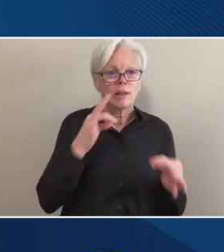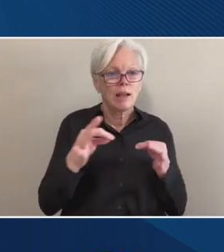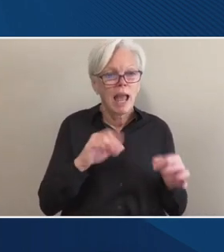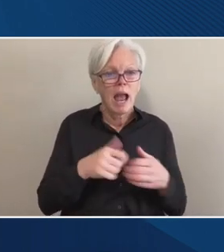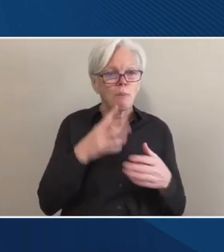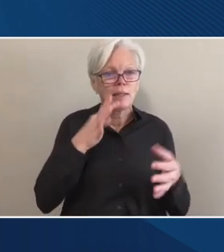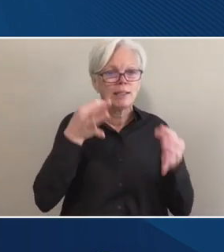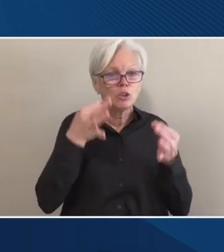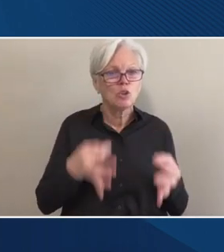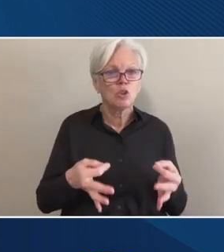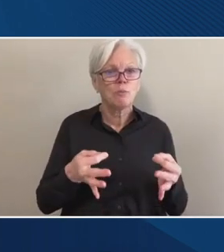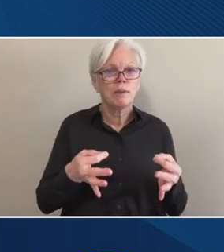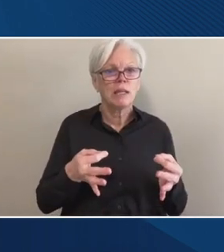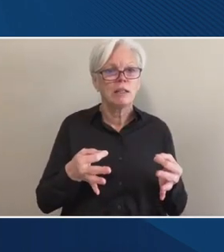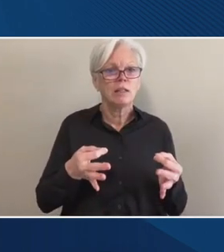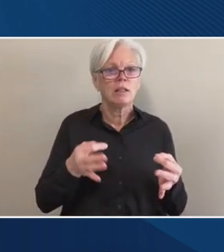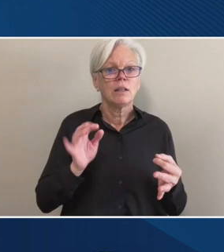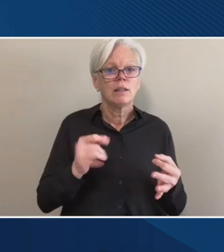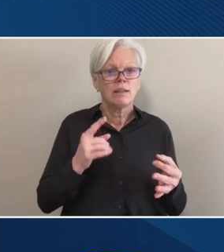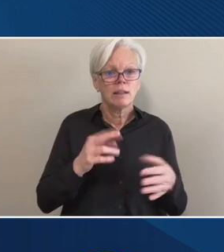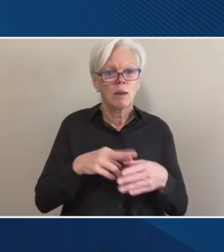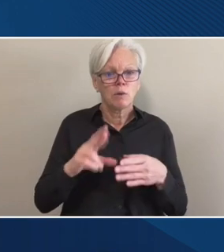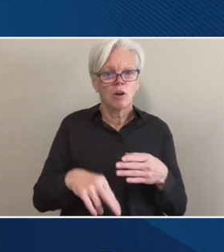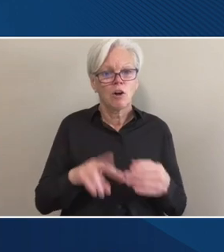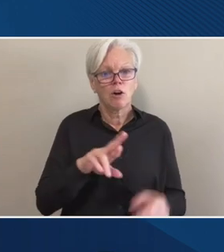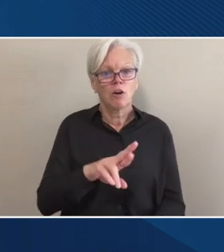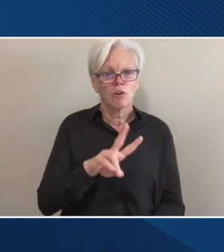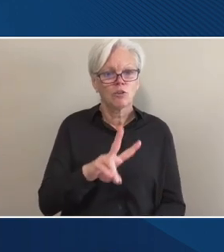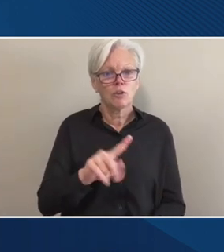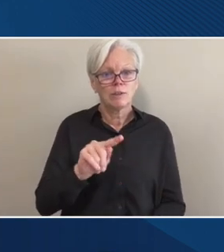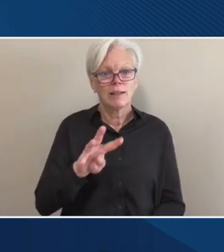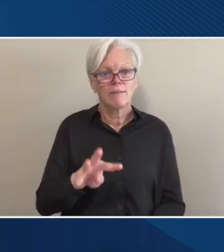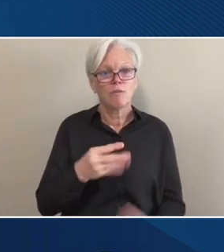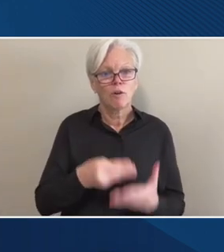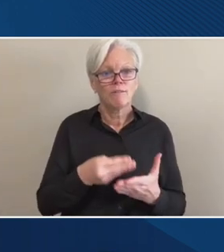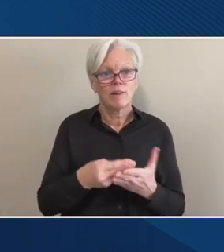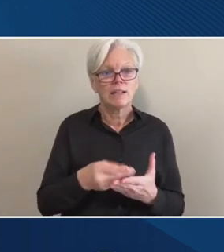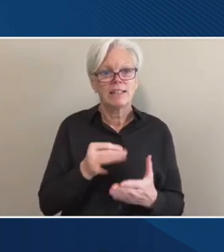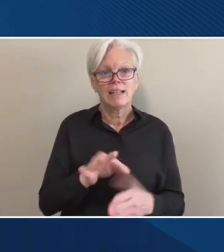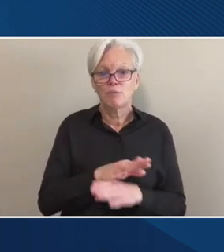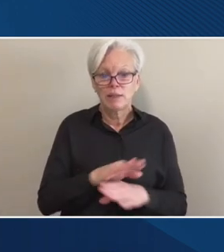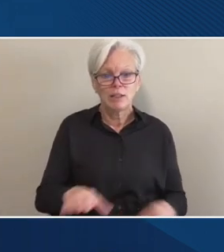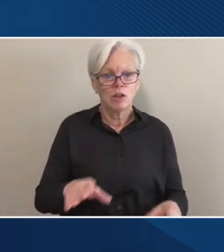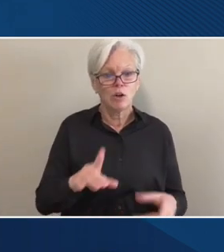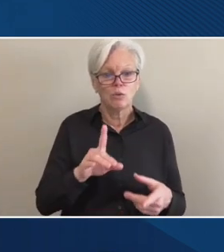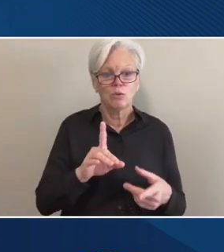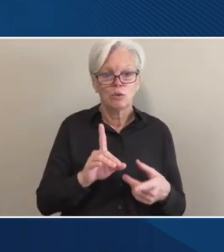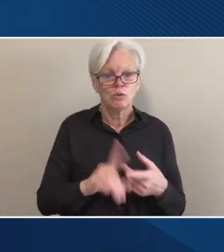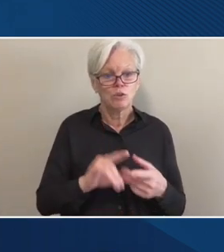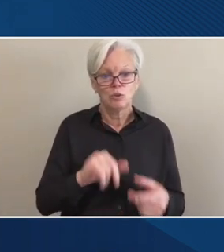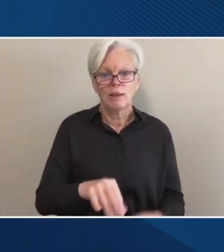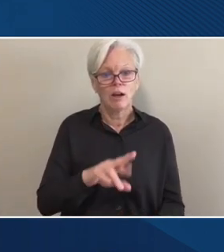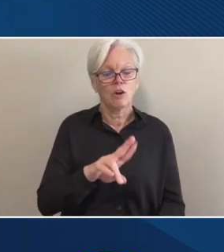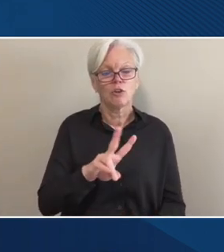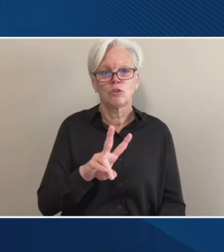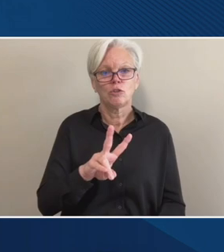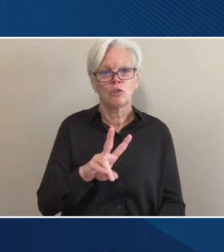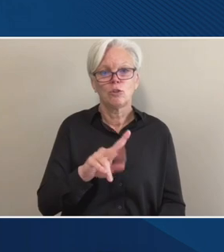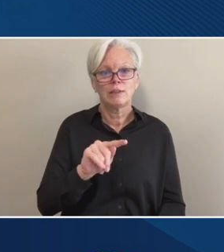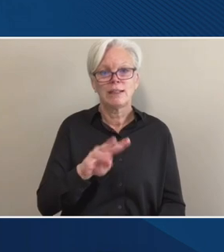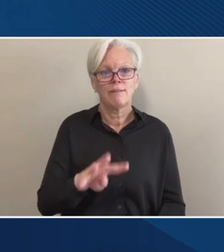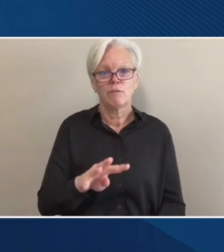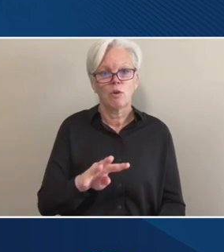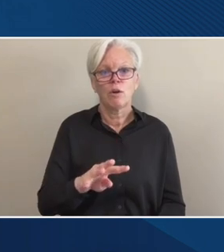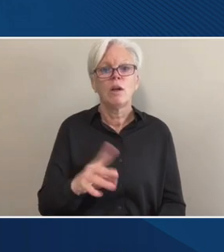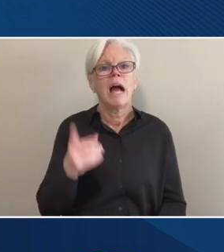that would result from R2T4 funds if we don't do the R2T4 calculation? Yeah. And I think that's a wording issue.